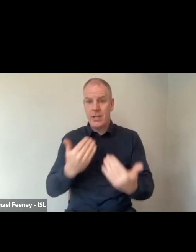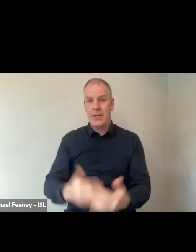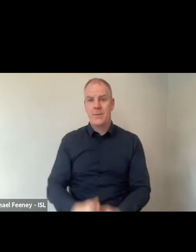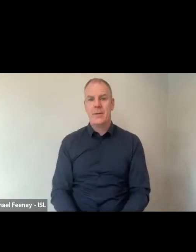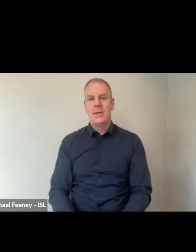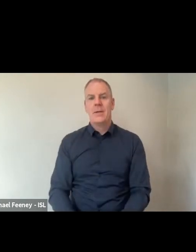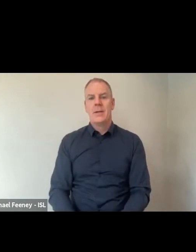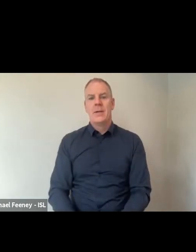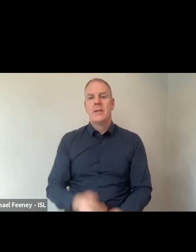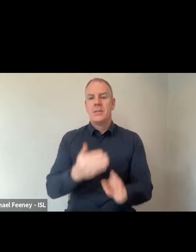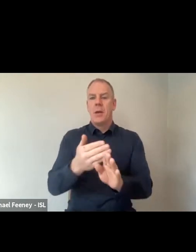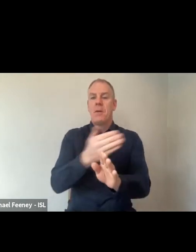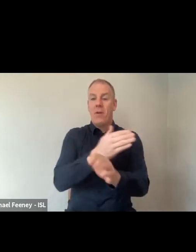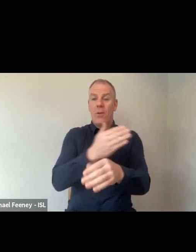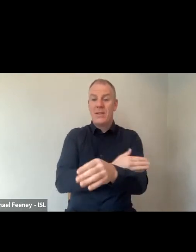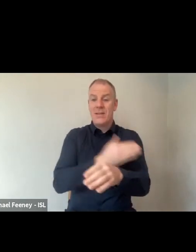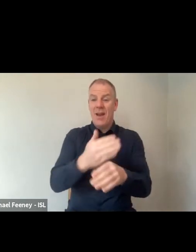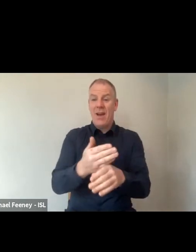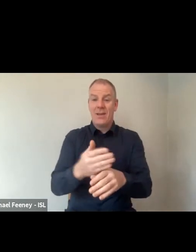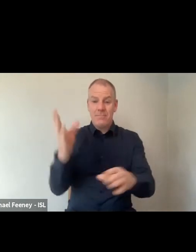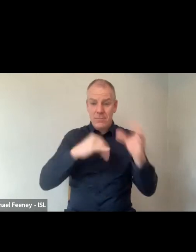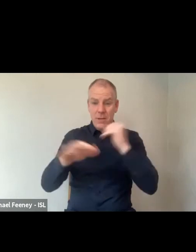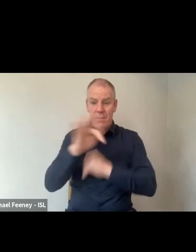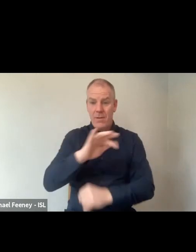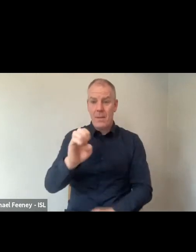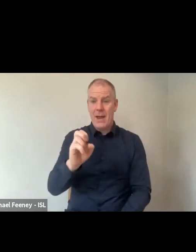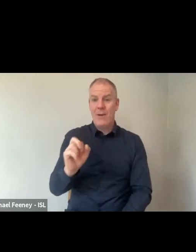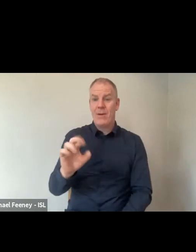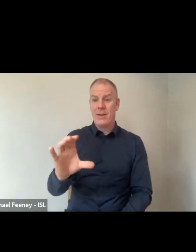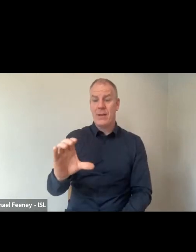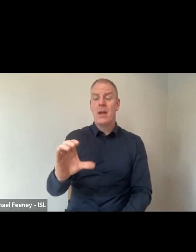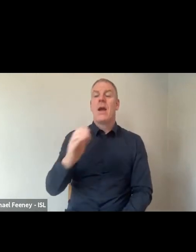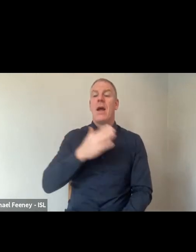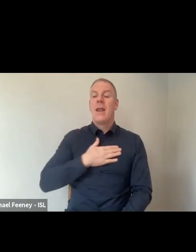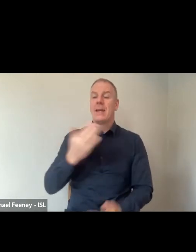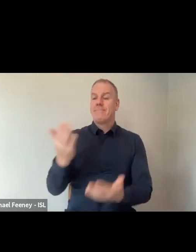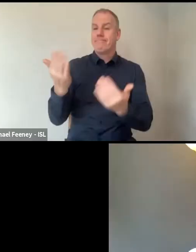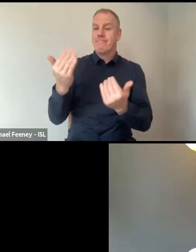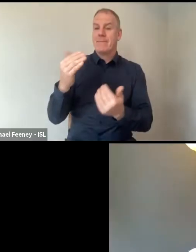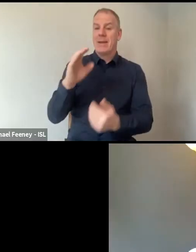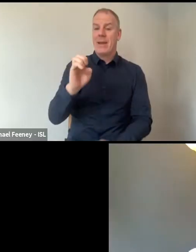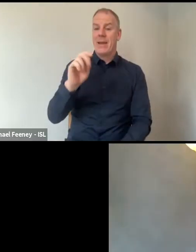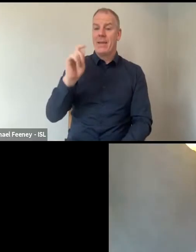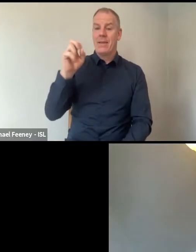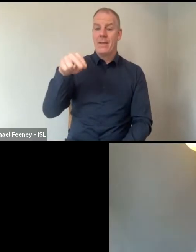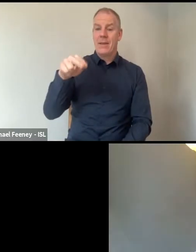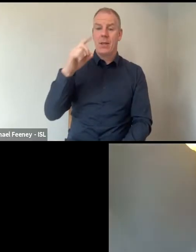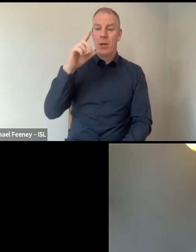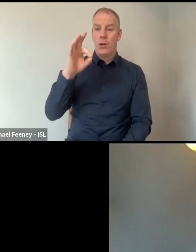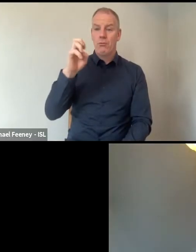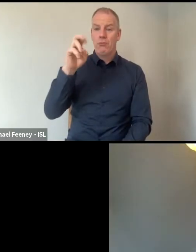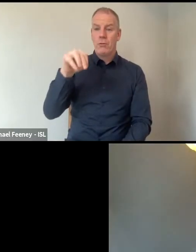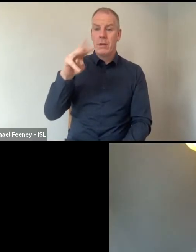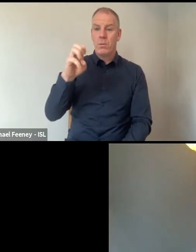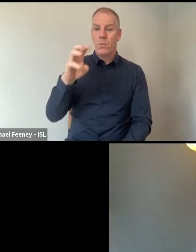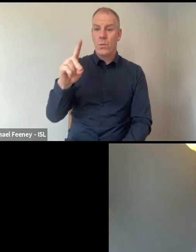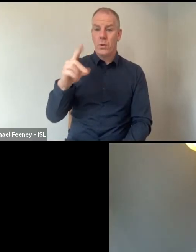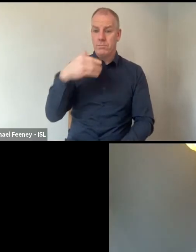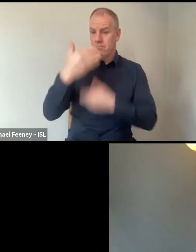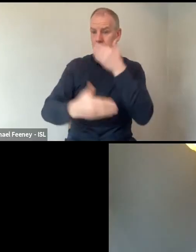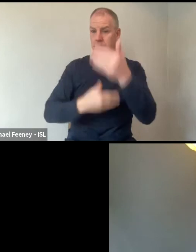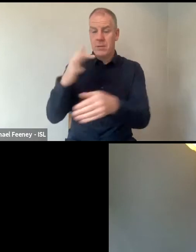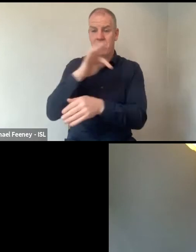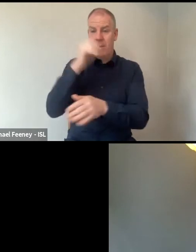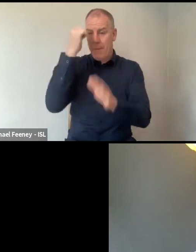Before we hear from Eric on the key findings for the report, I would like to invite Ethan Greenwood to say a few words on behalf of the